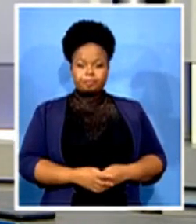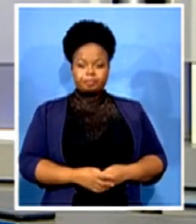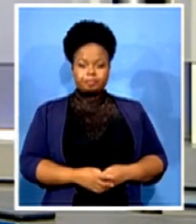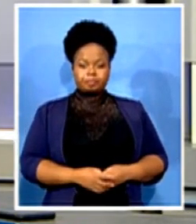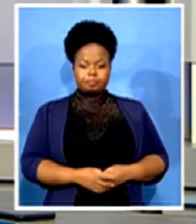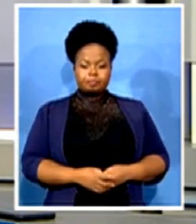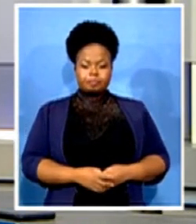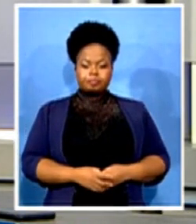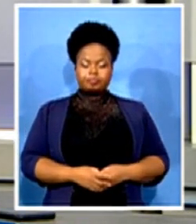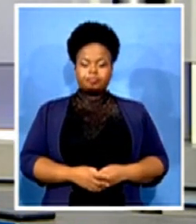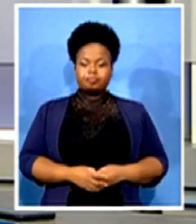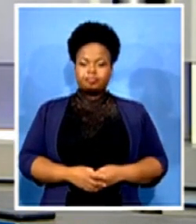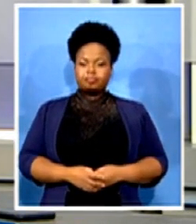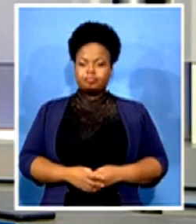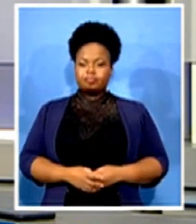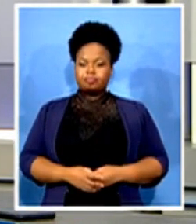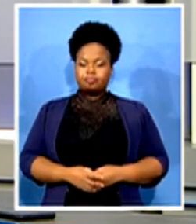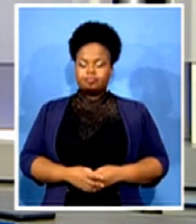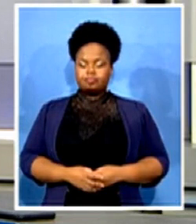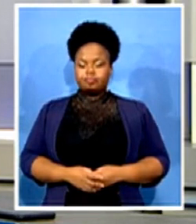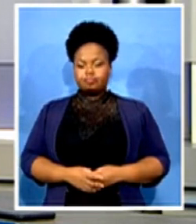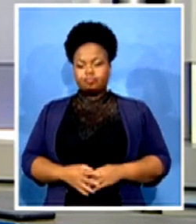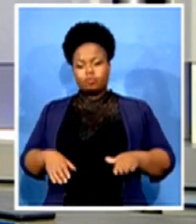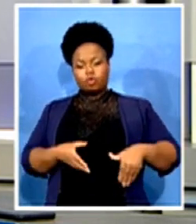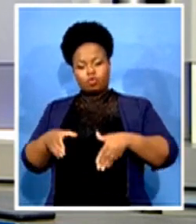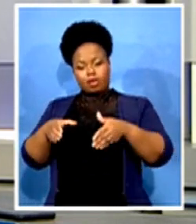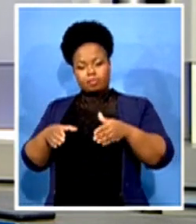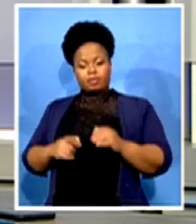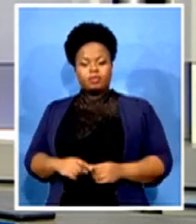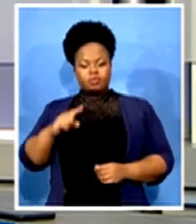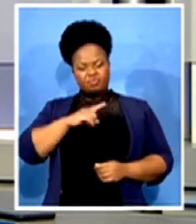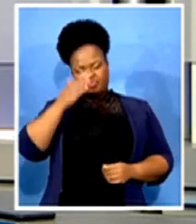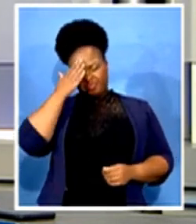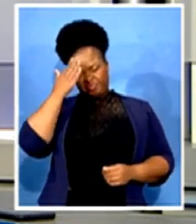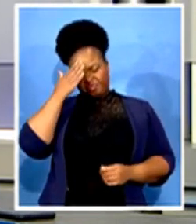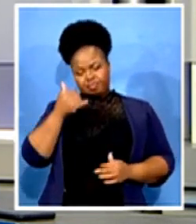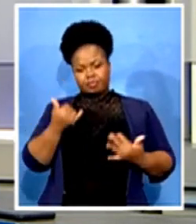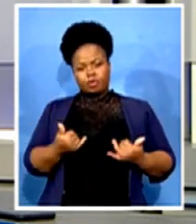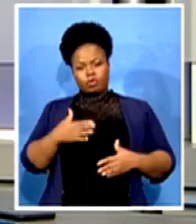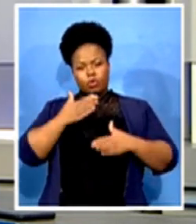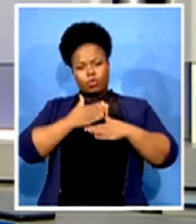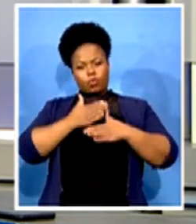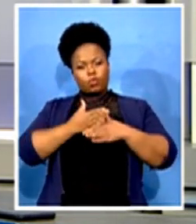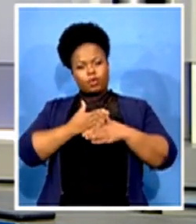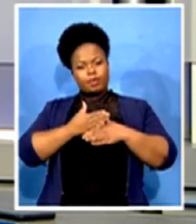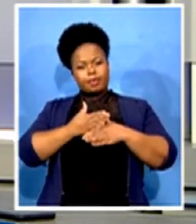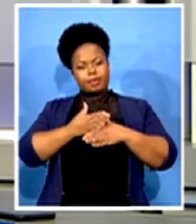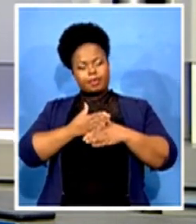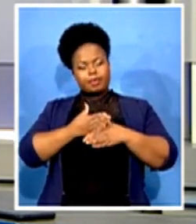Well the rugby as you know he was working closely with the